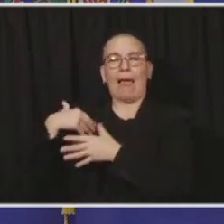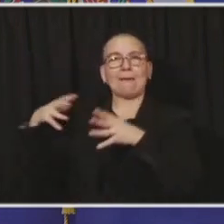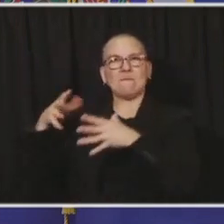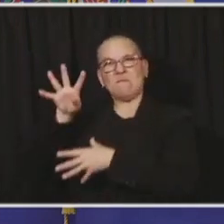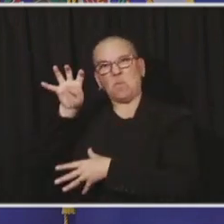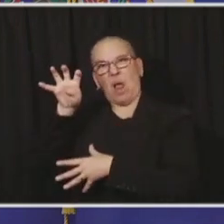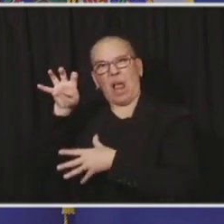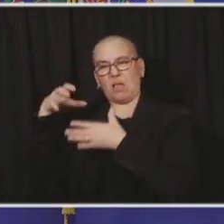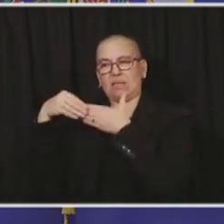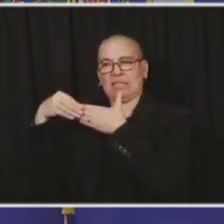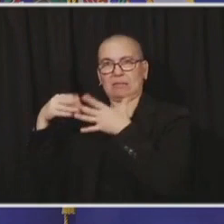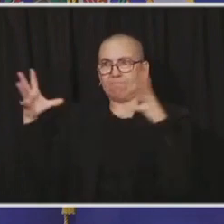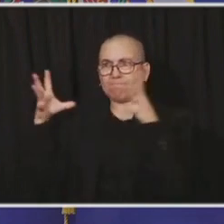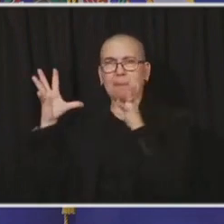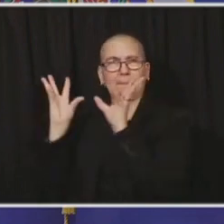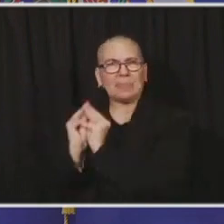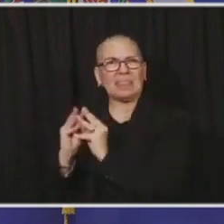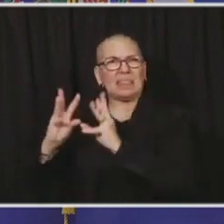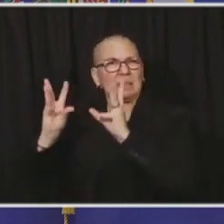extraordinarily profound.